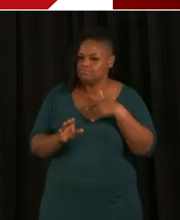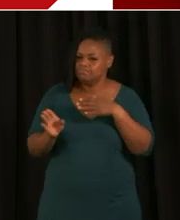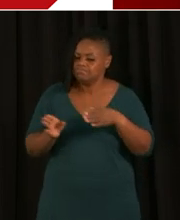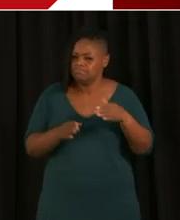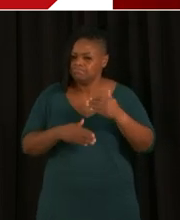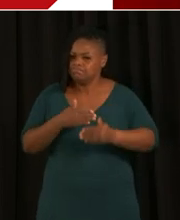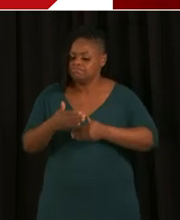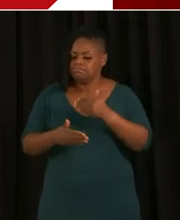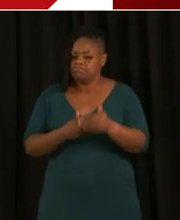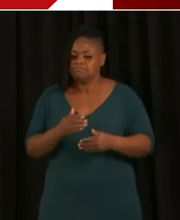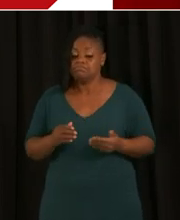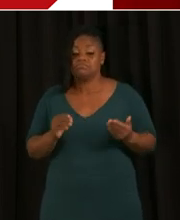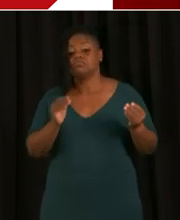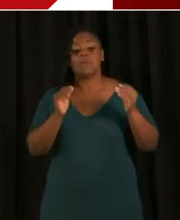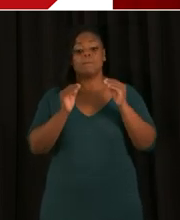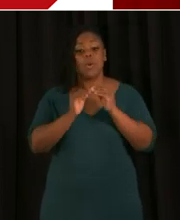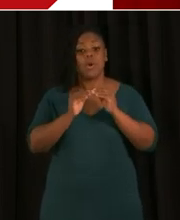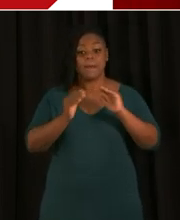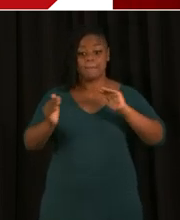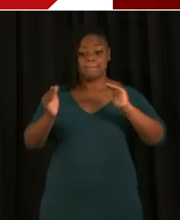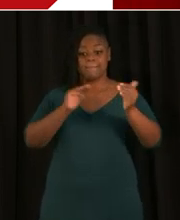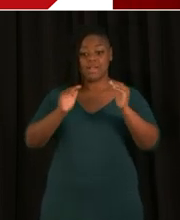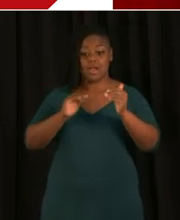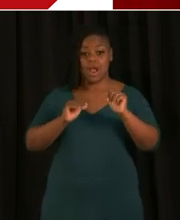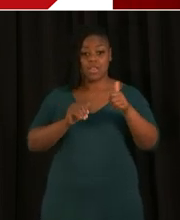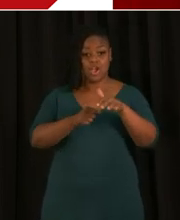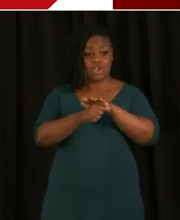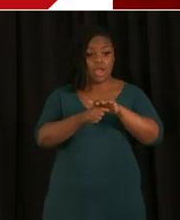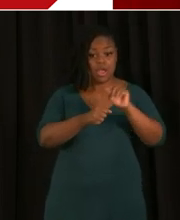consistently than others and target our interventions for those things.